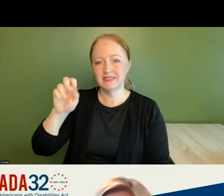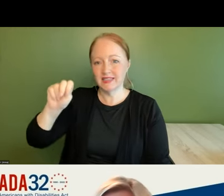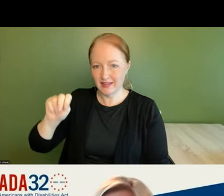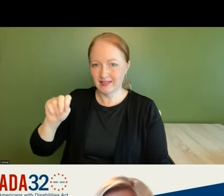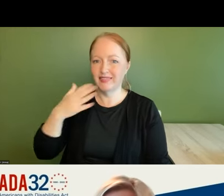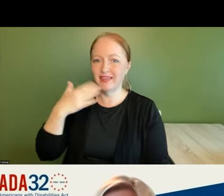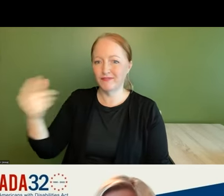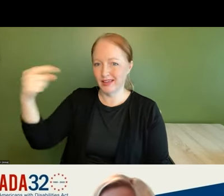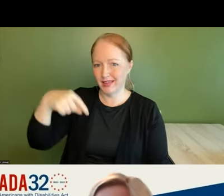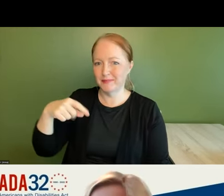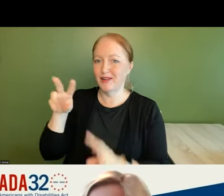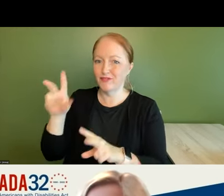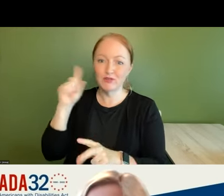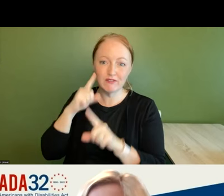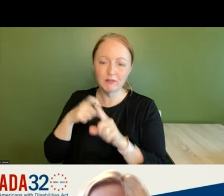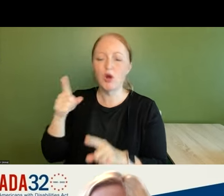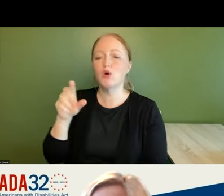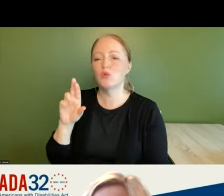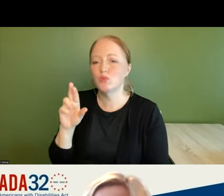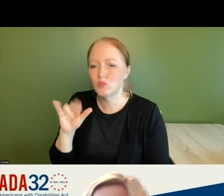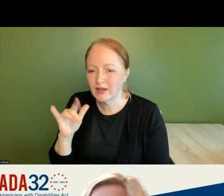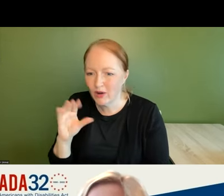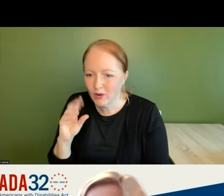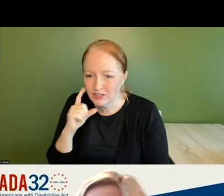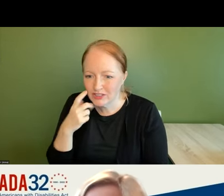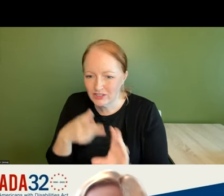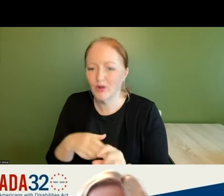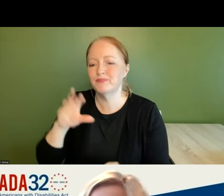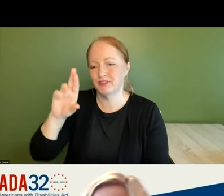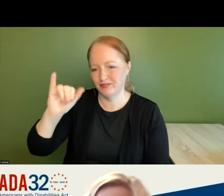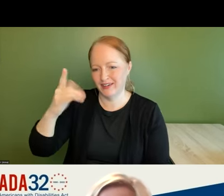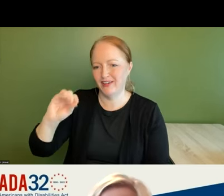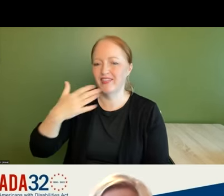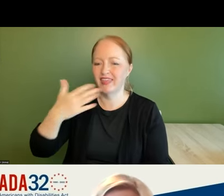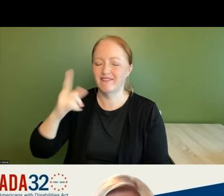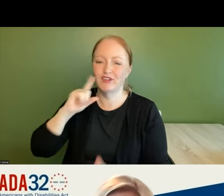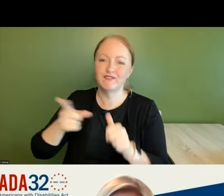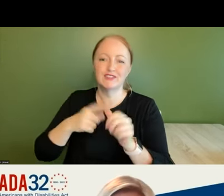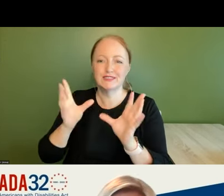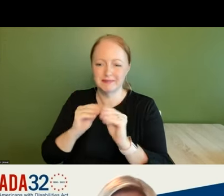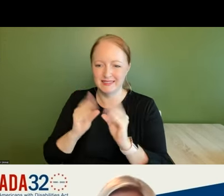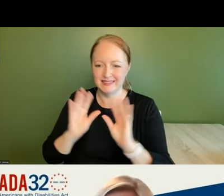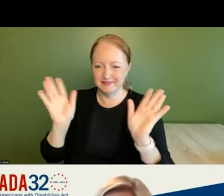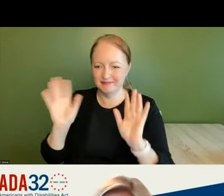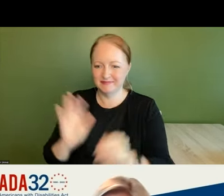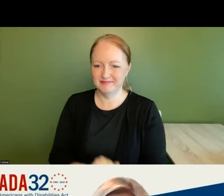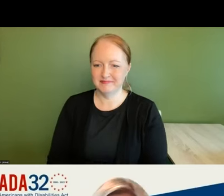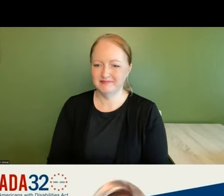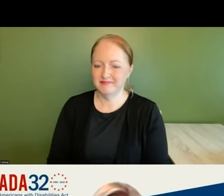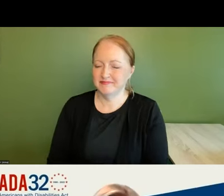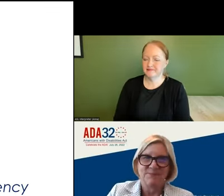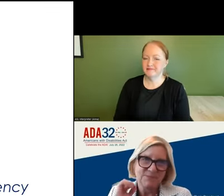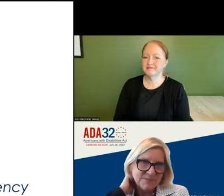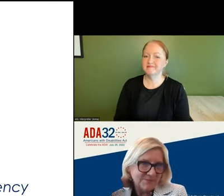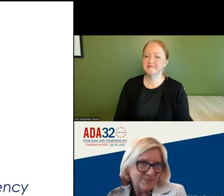looking forward to hearing from you and there's rigo welcome rigo to the screen and to your first meeting perfect